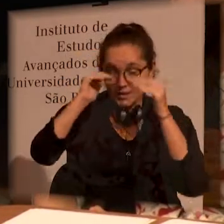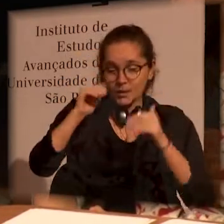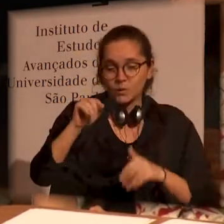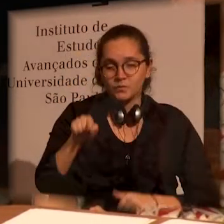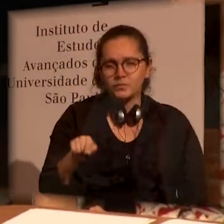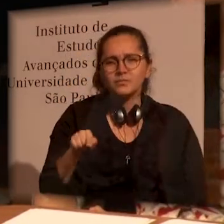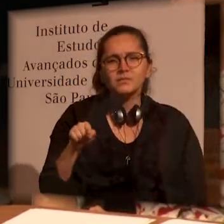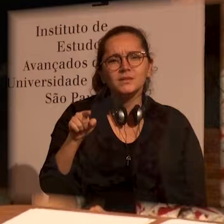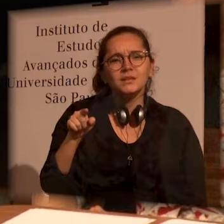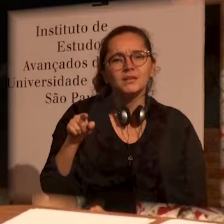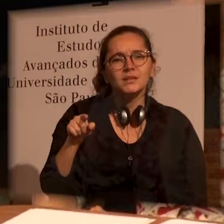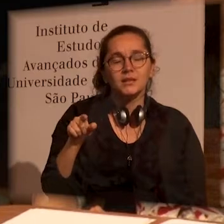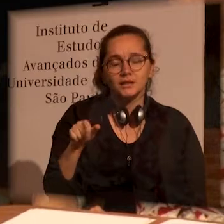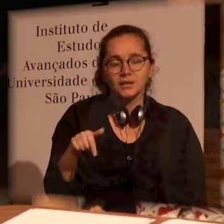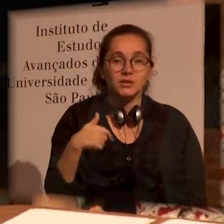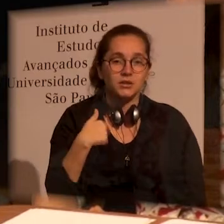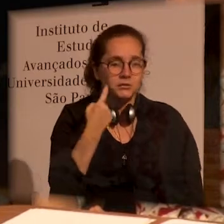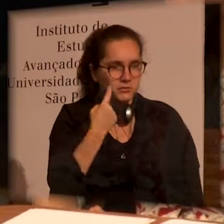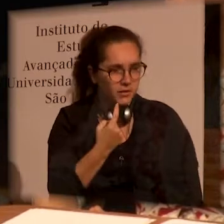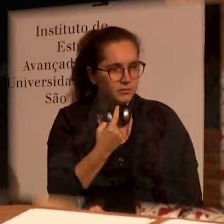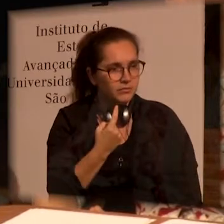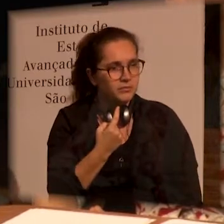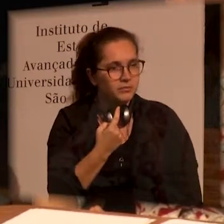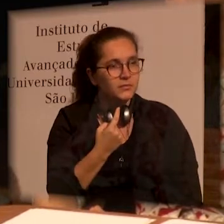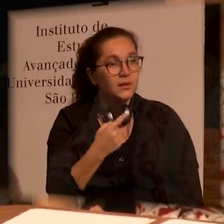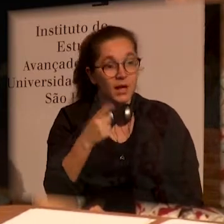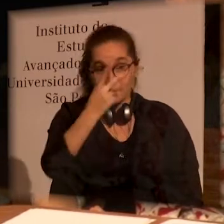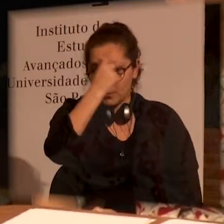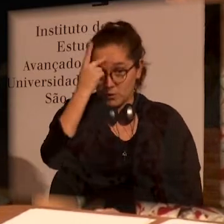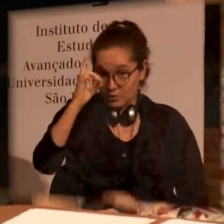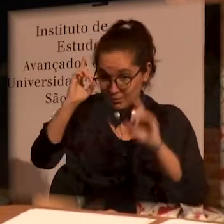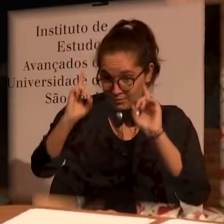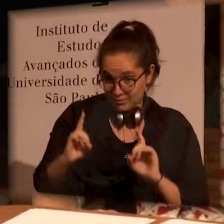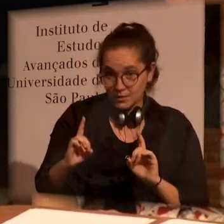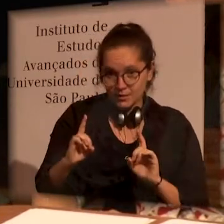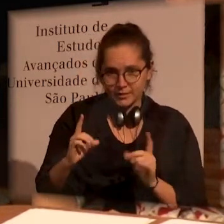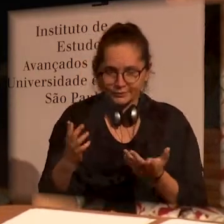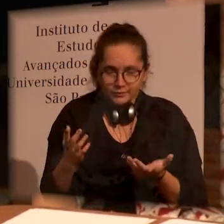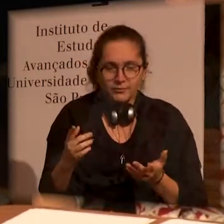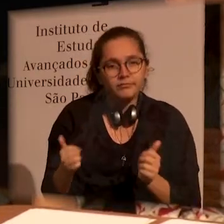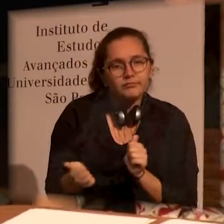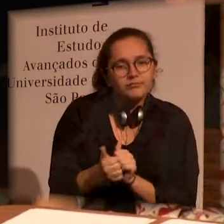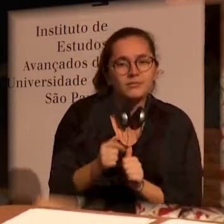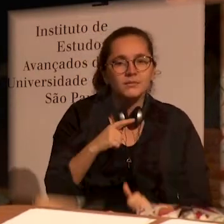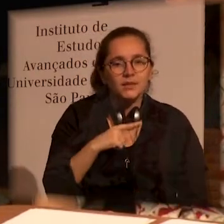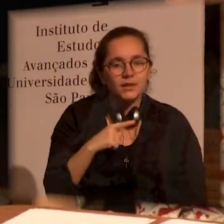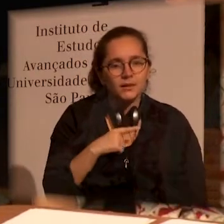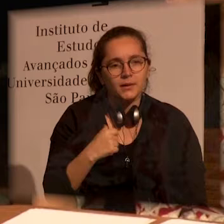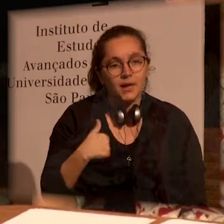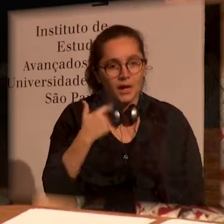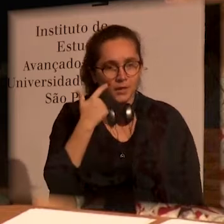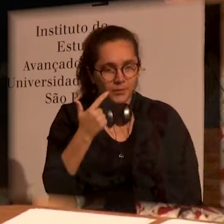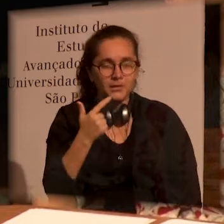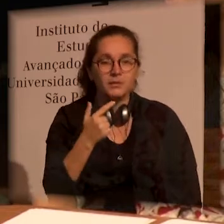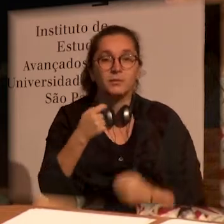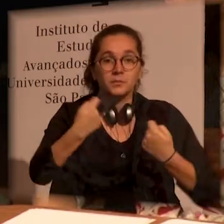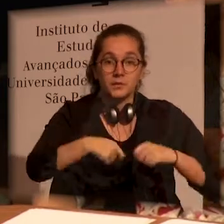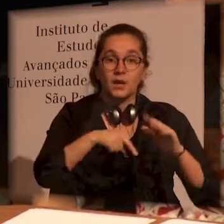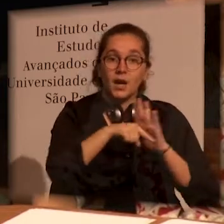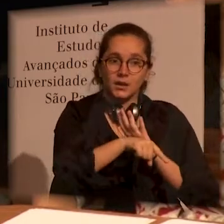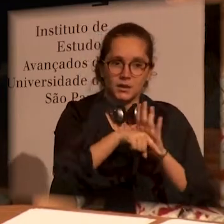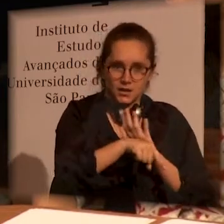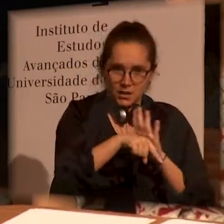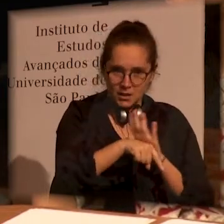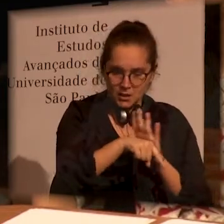understanding people with some kind